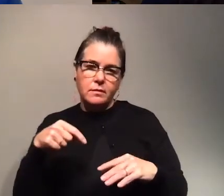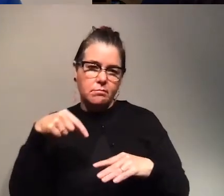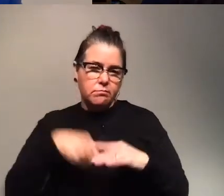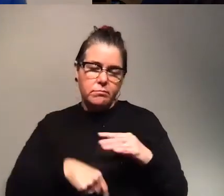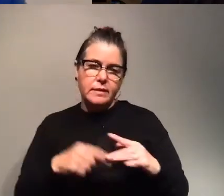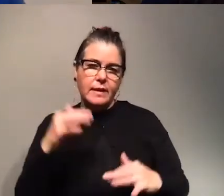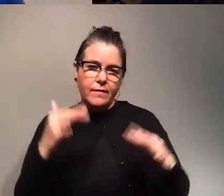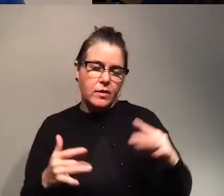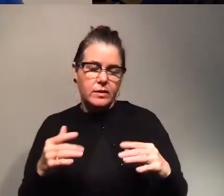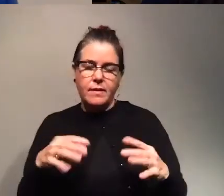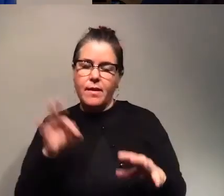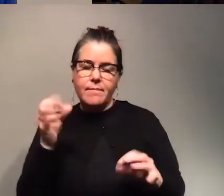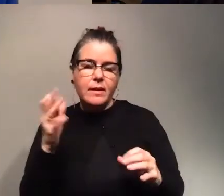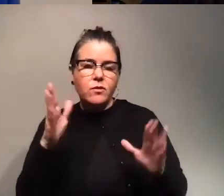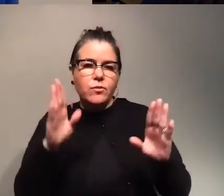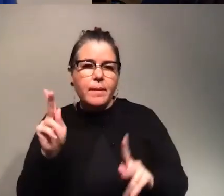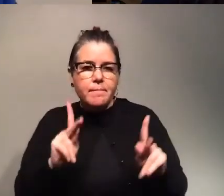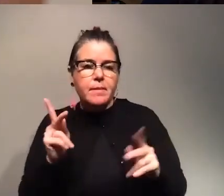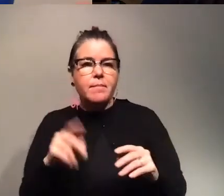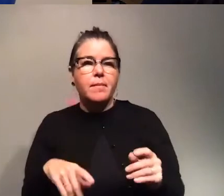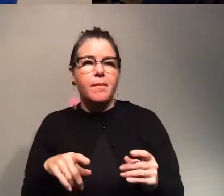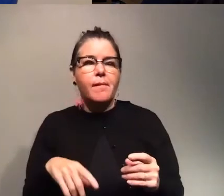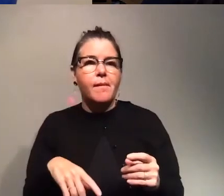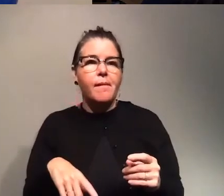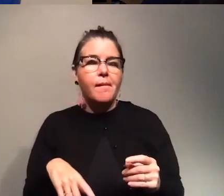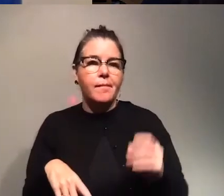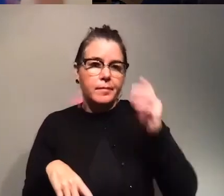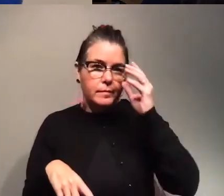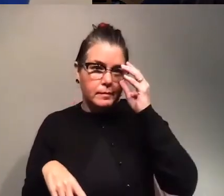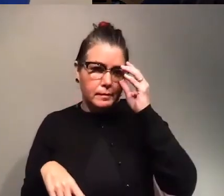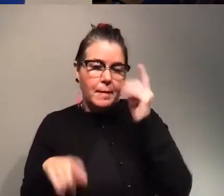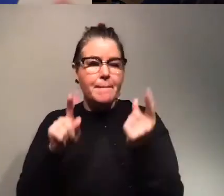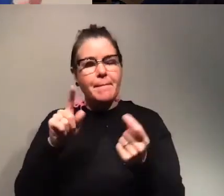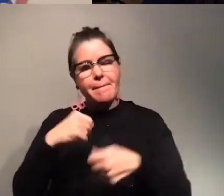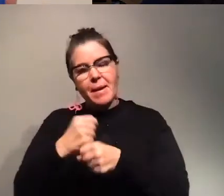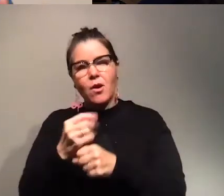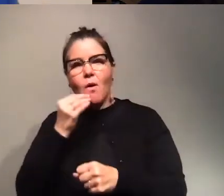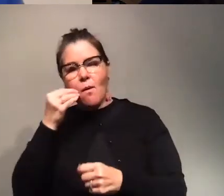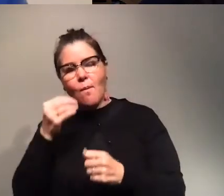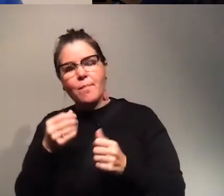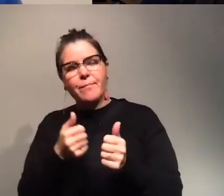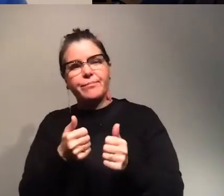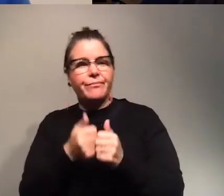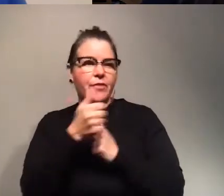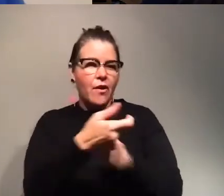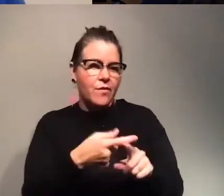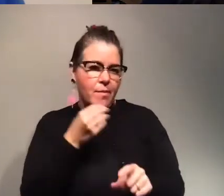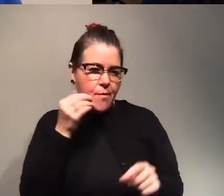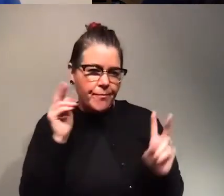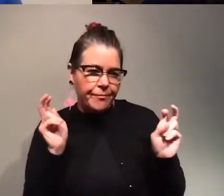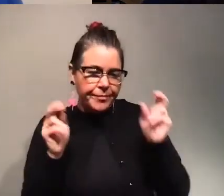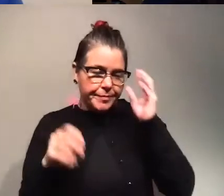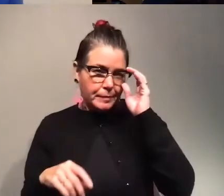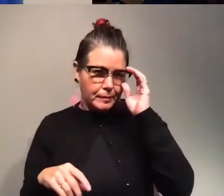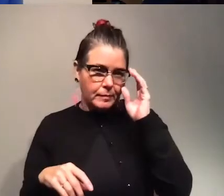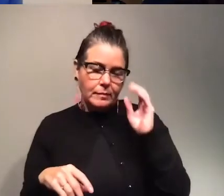the way i have like make a home far away from home pretty much and it has